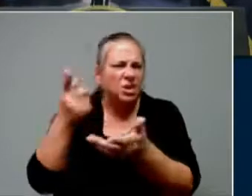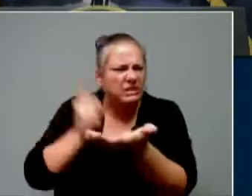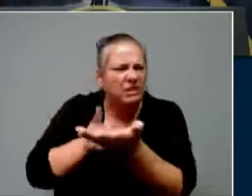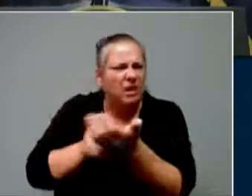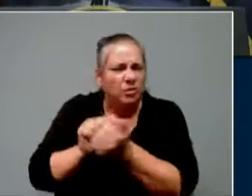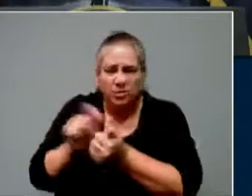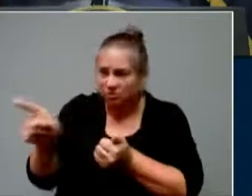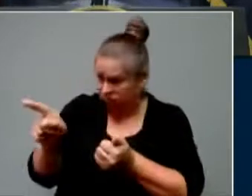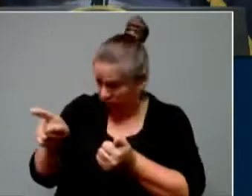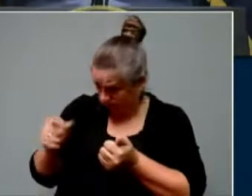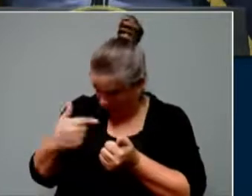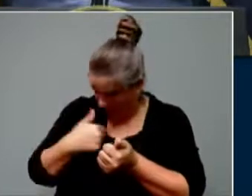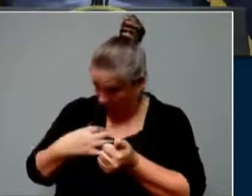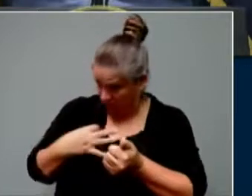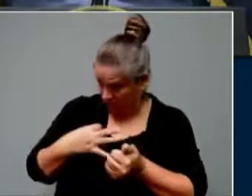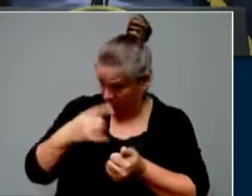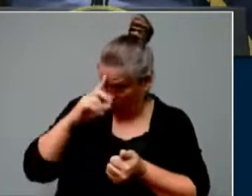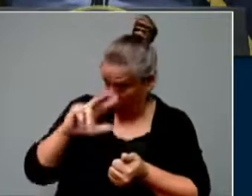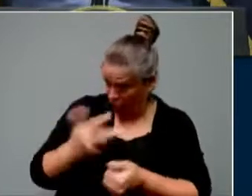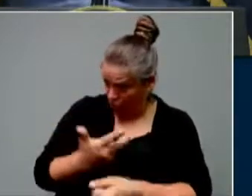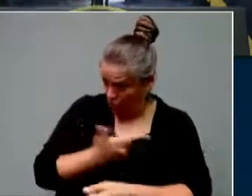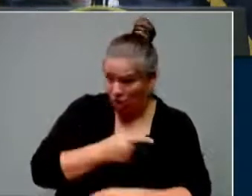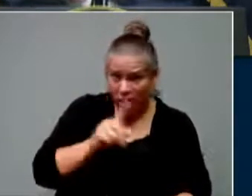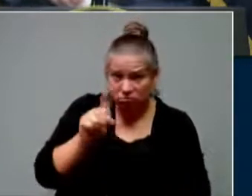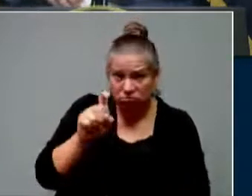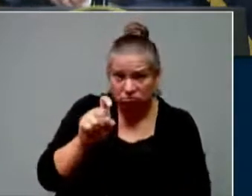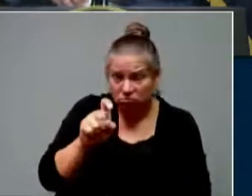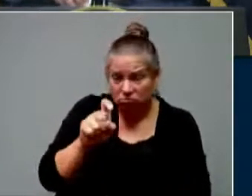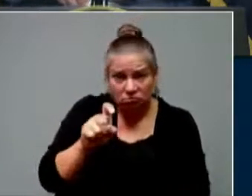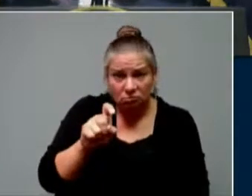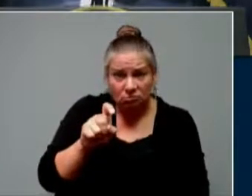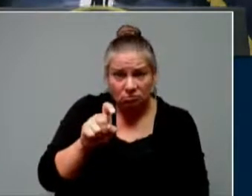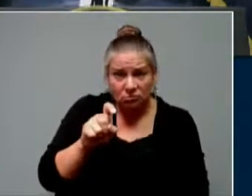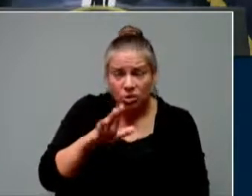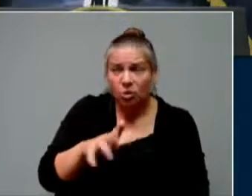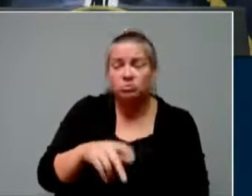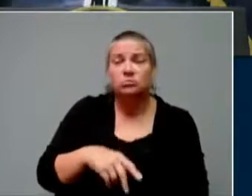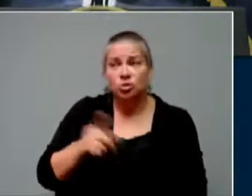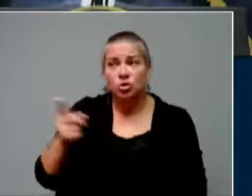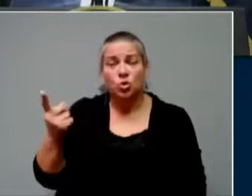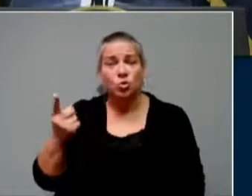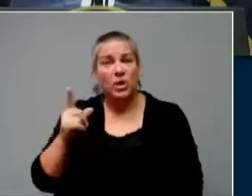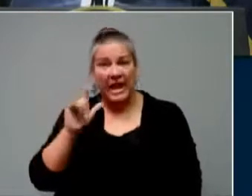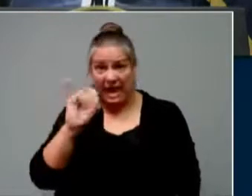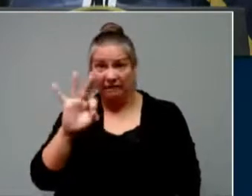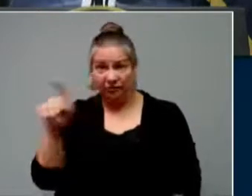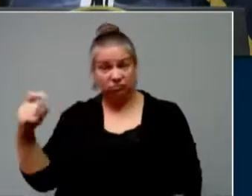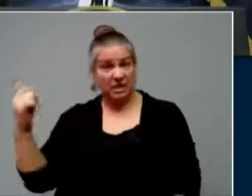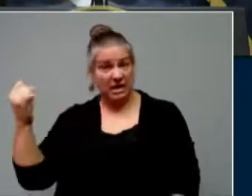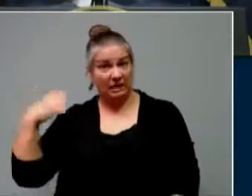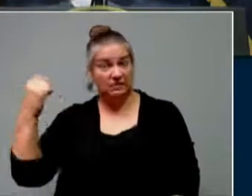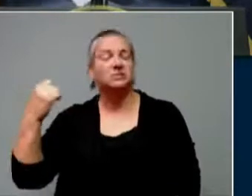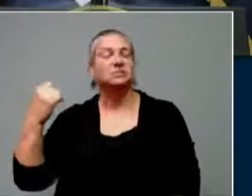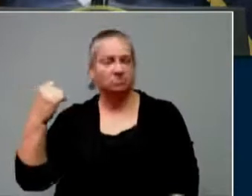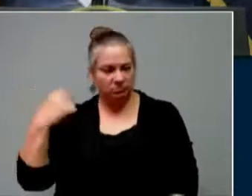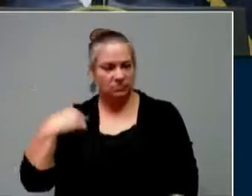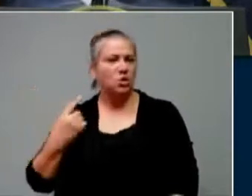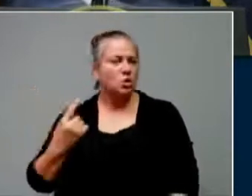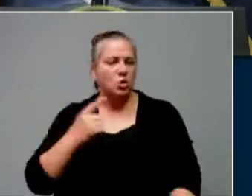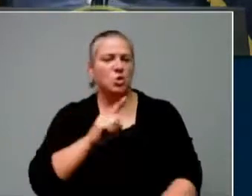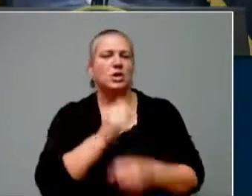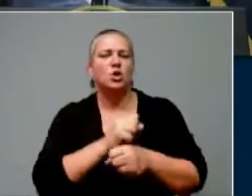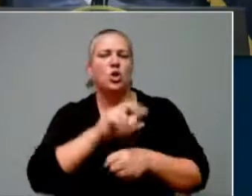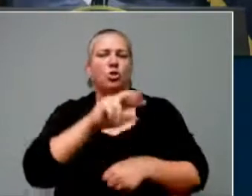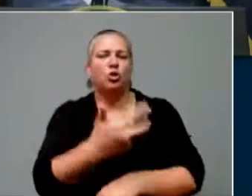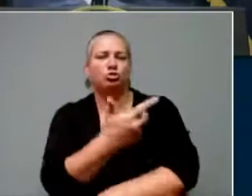criteria? And if so, when you go and present yourself to get your third dose of either Moderna or Pfizer, you